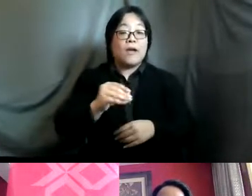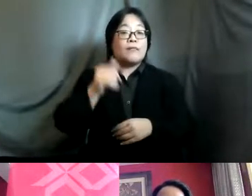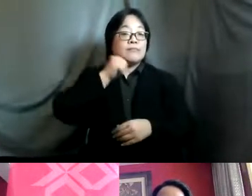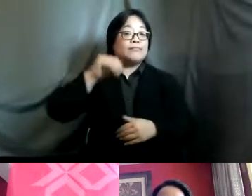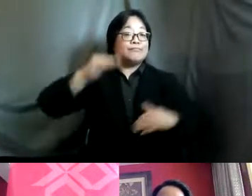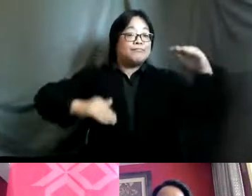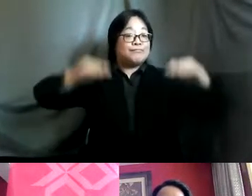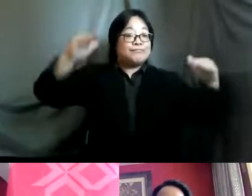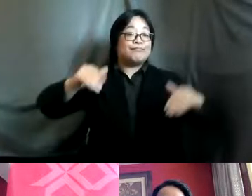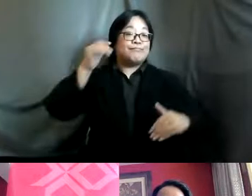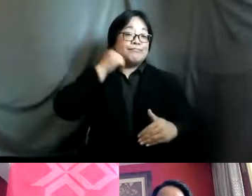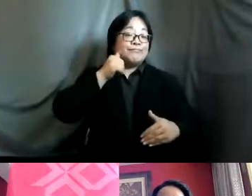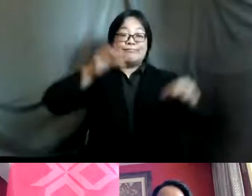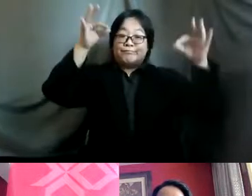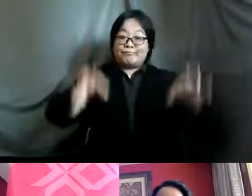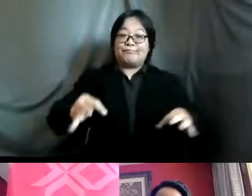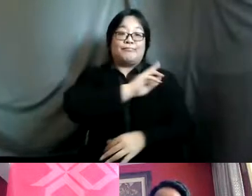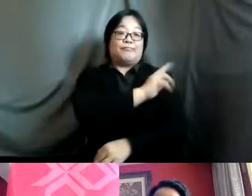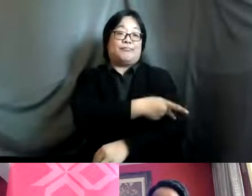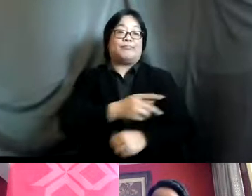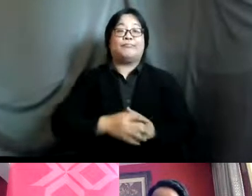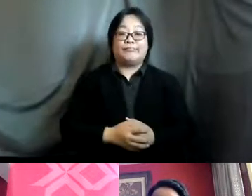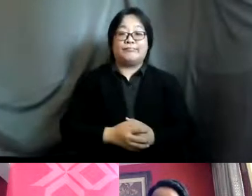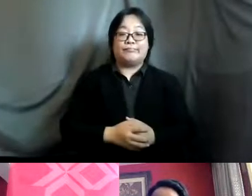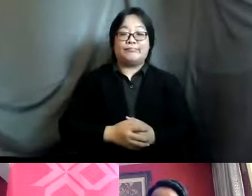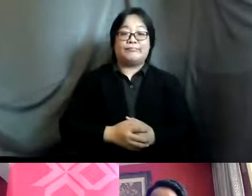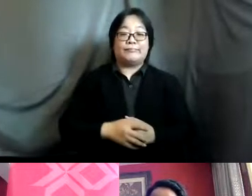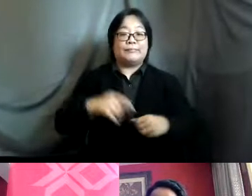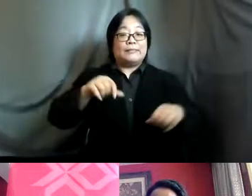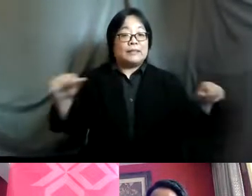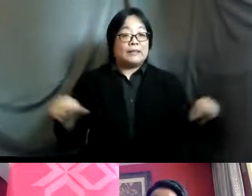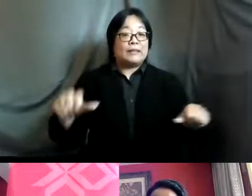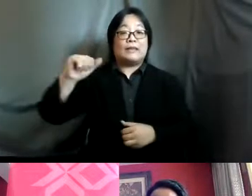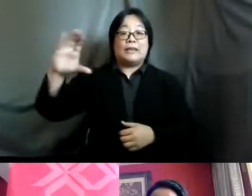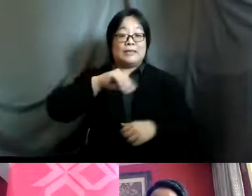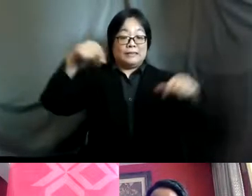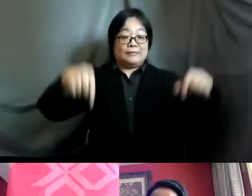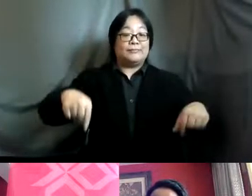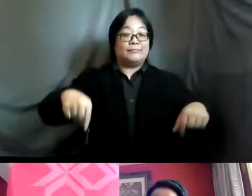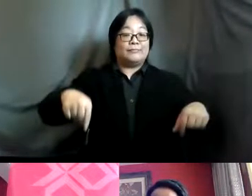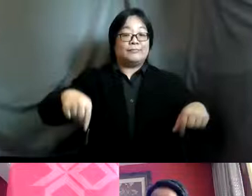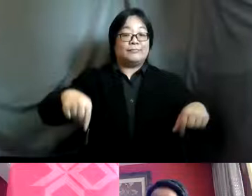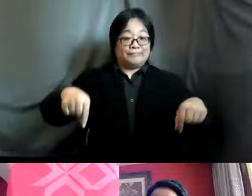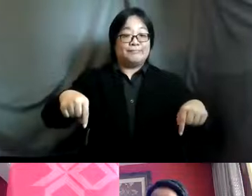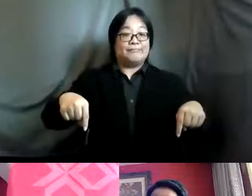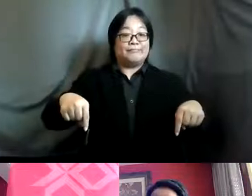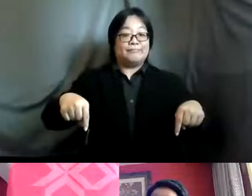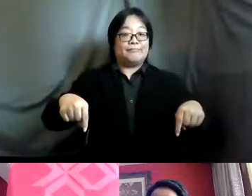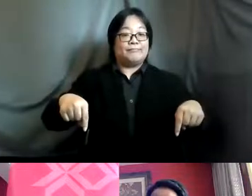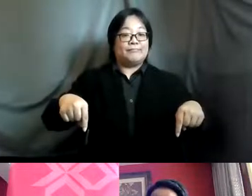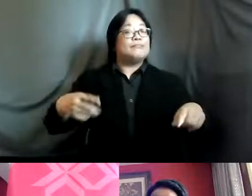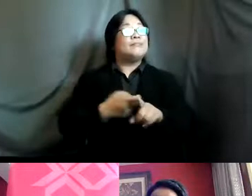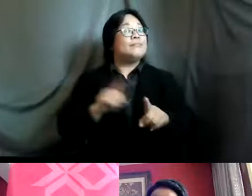decision making power this action coalition and today's dialogue stems from the generation equality